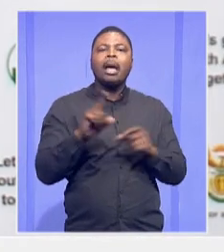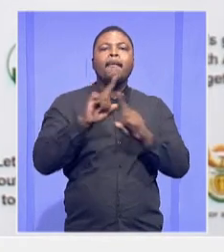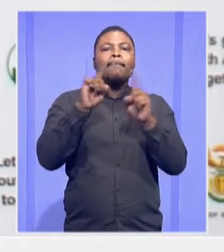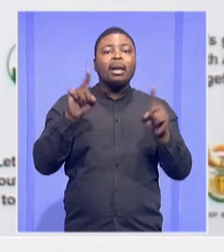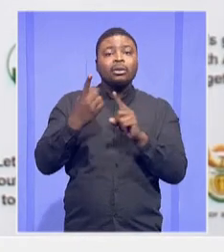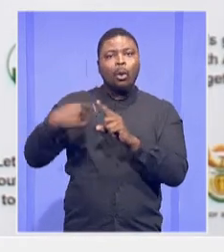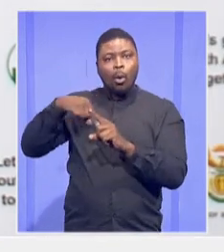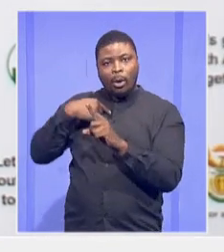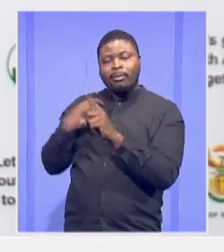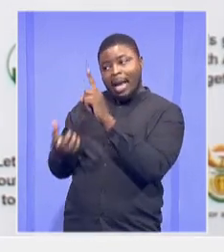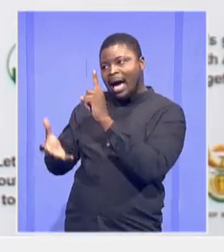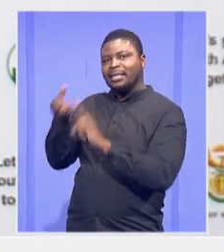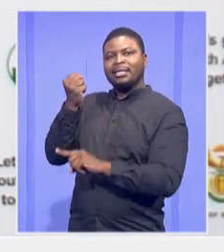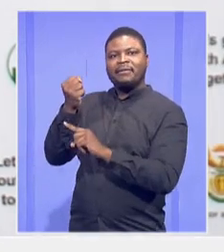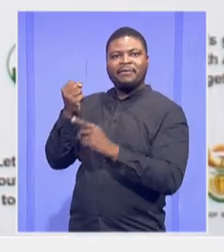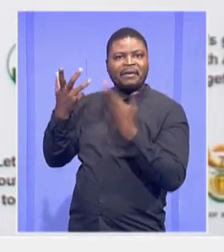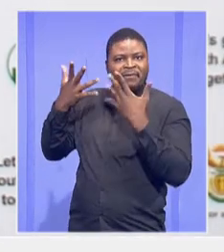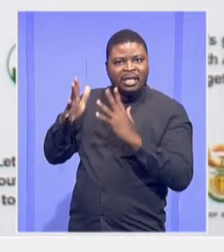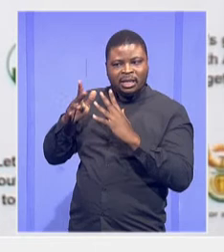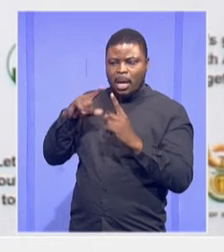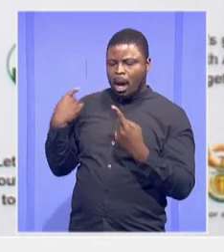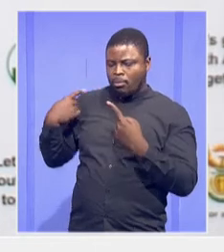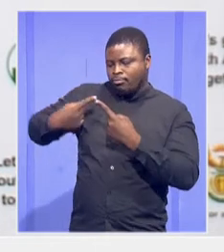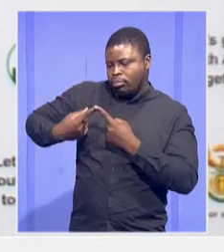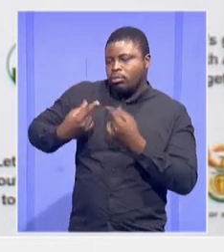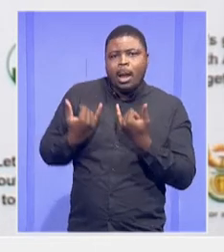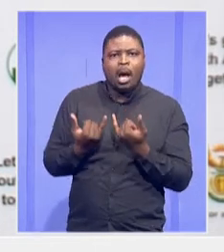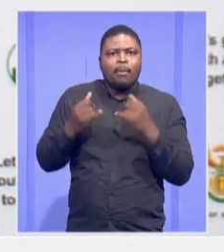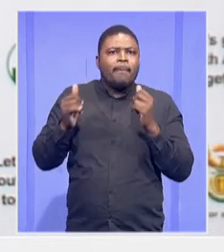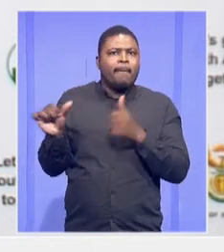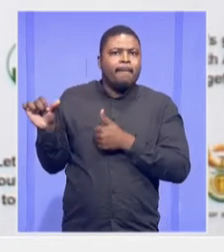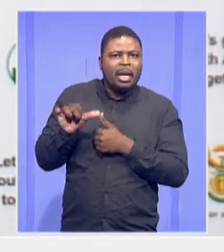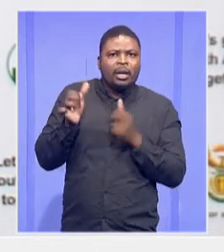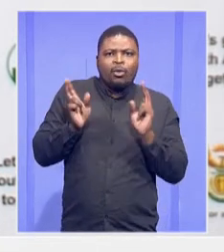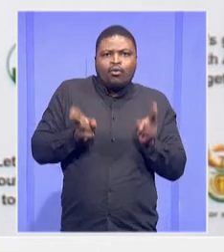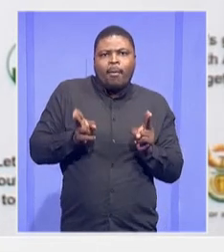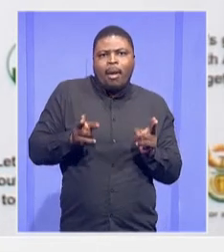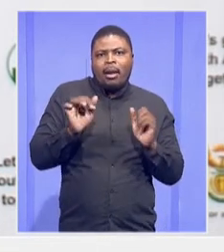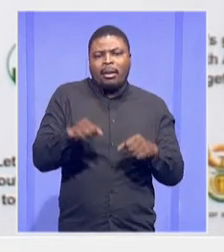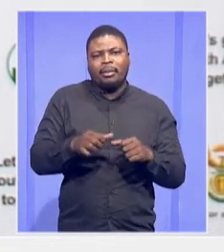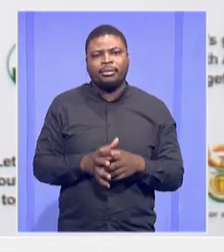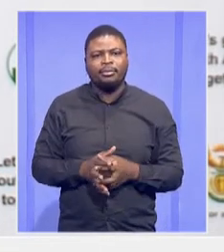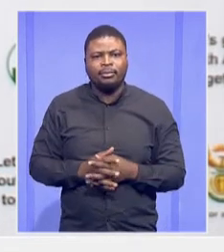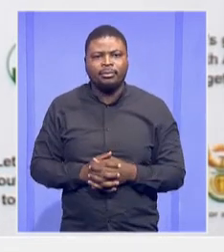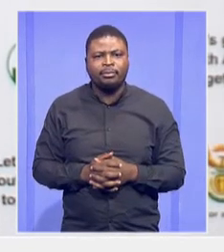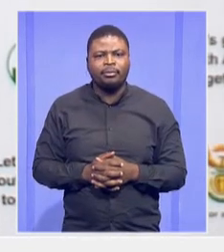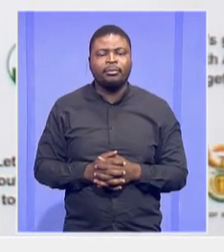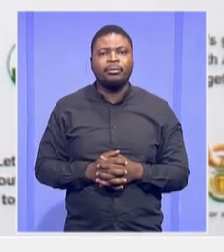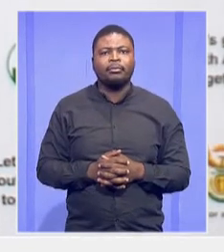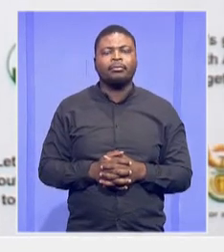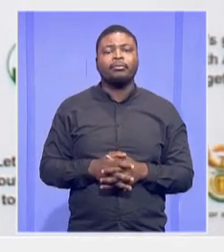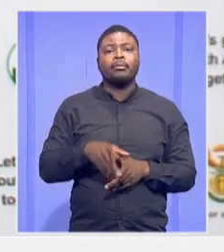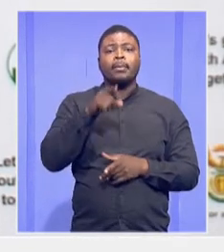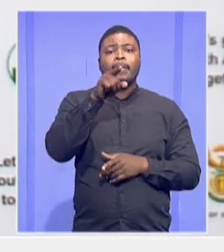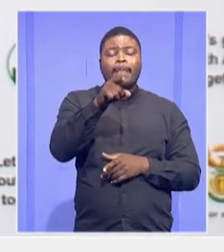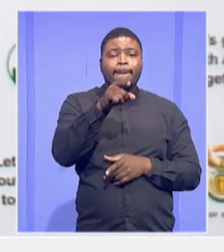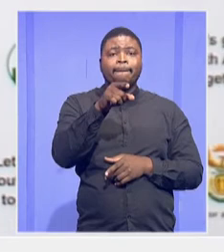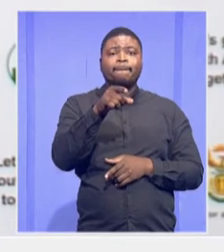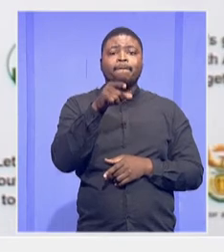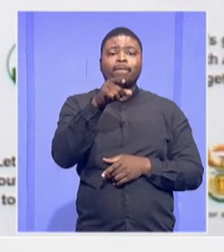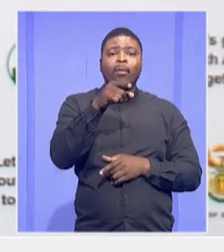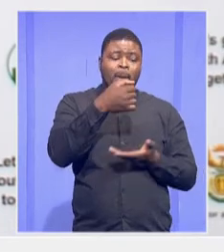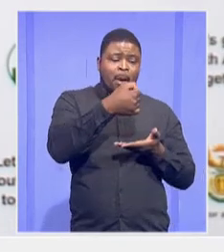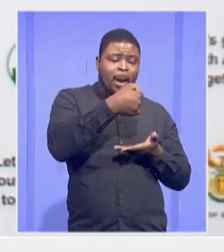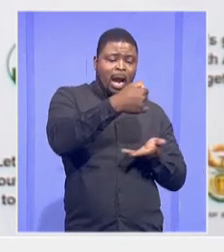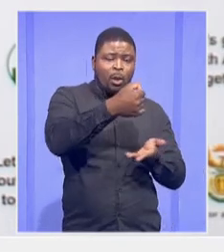almost to normal. The unstable baseline allocation because money which